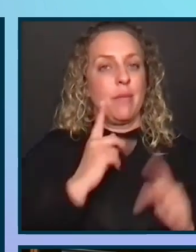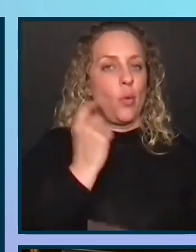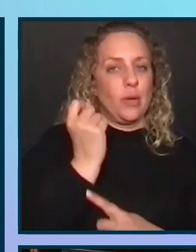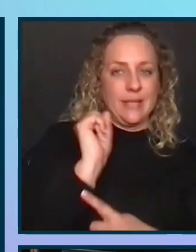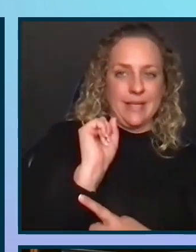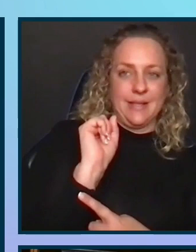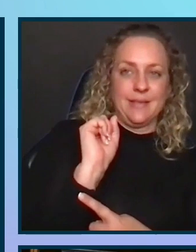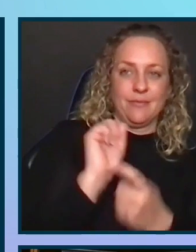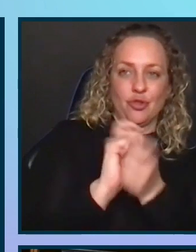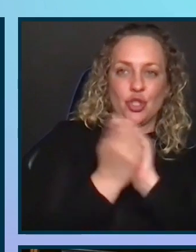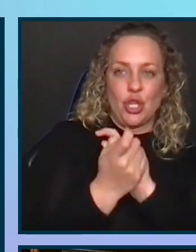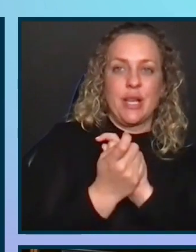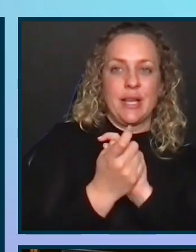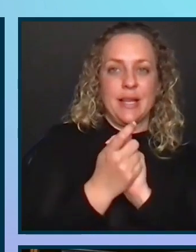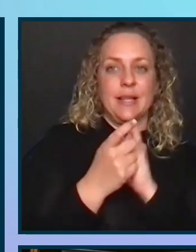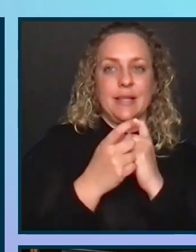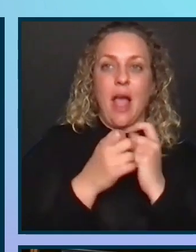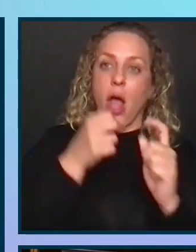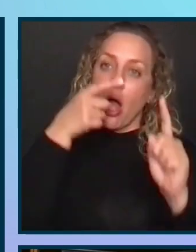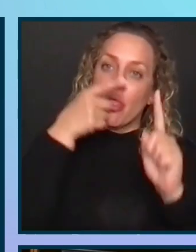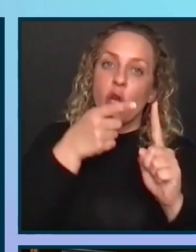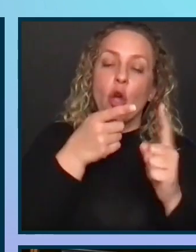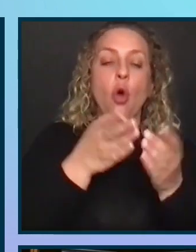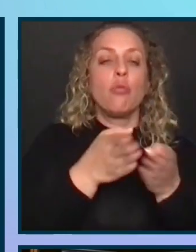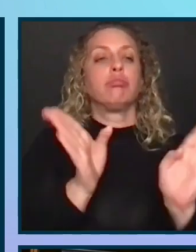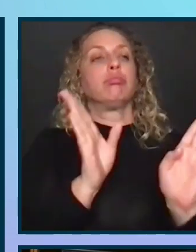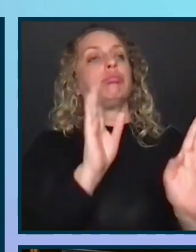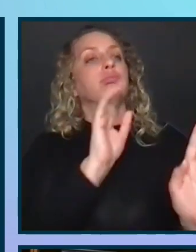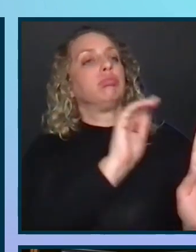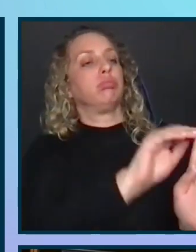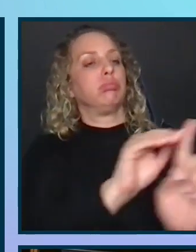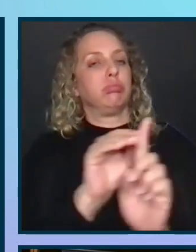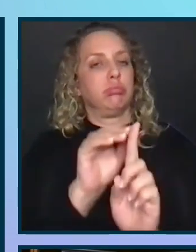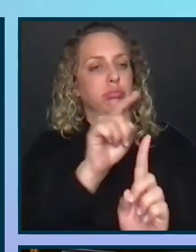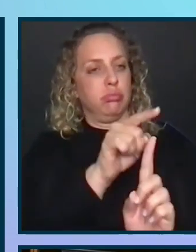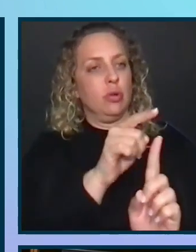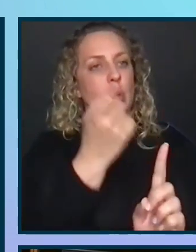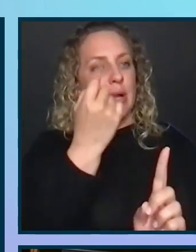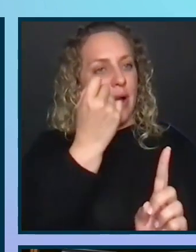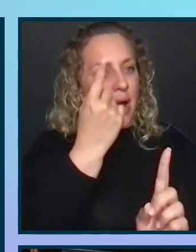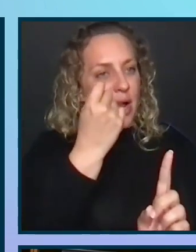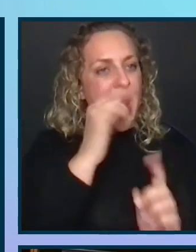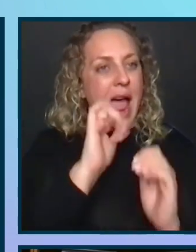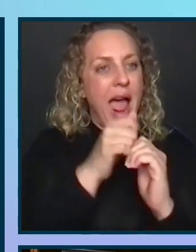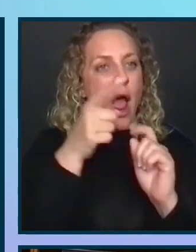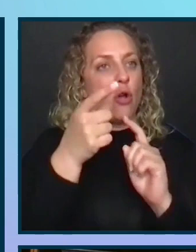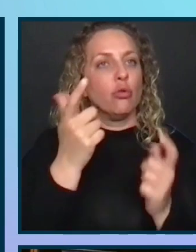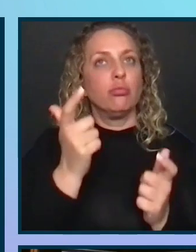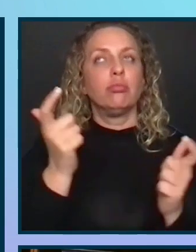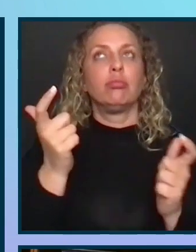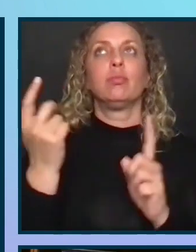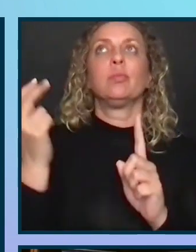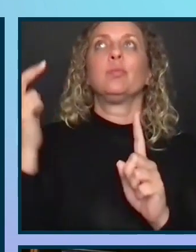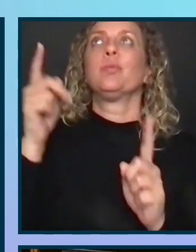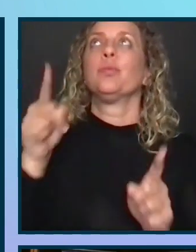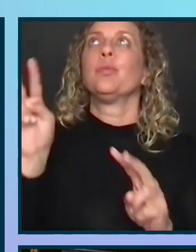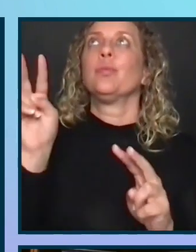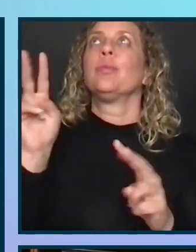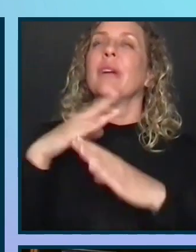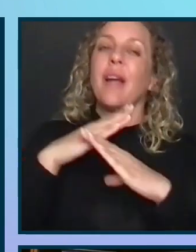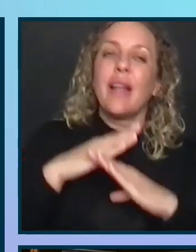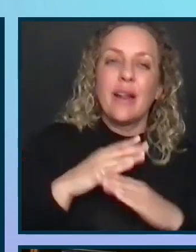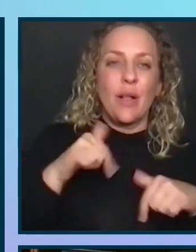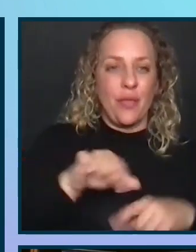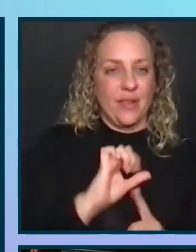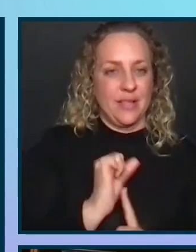change, and the goal on the stage is to create an awareness of how the status quo is hindering the organization. We don't